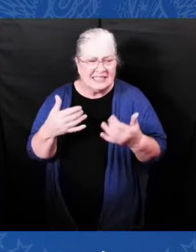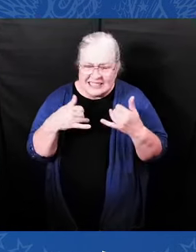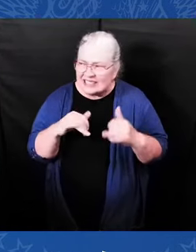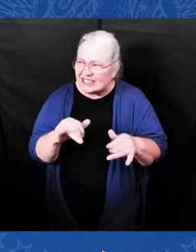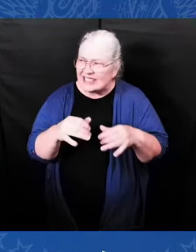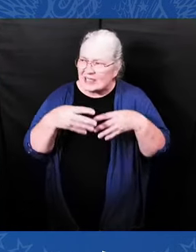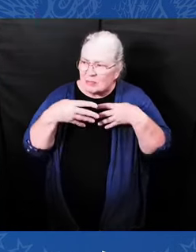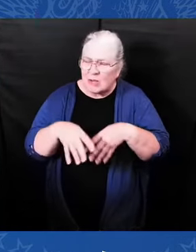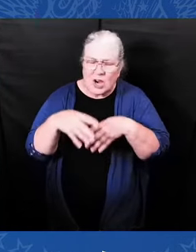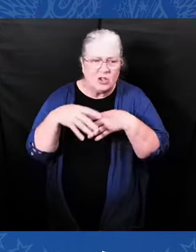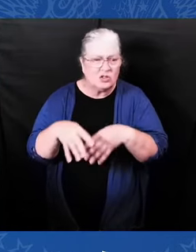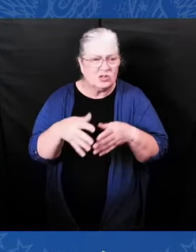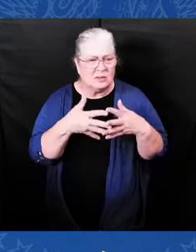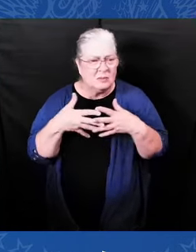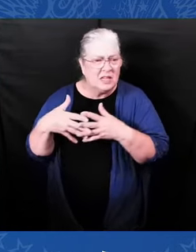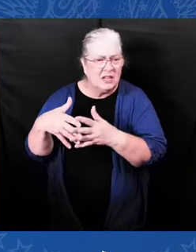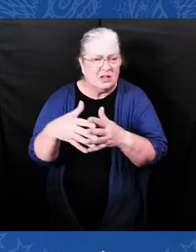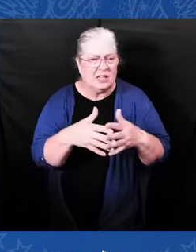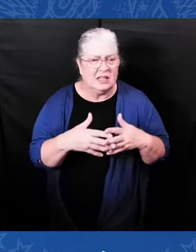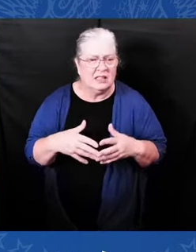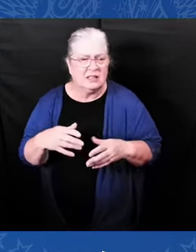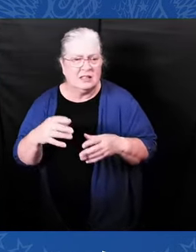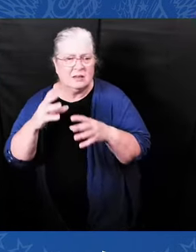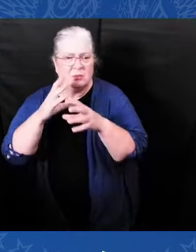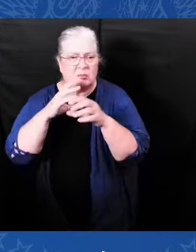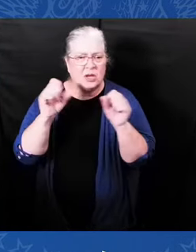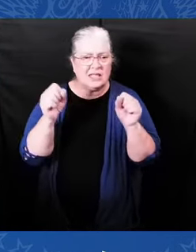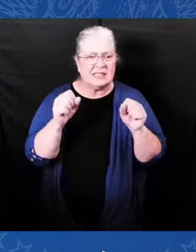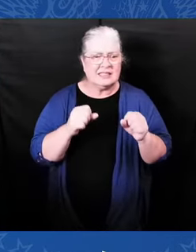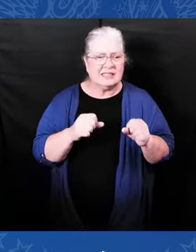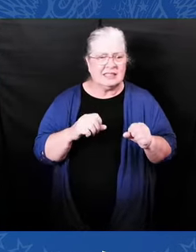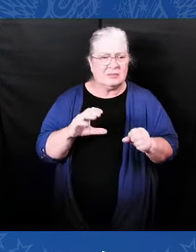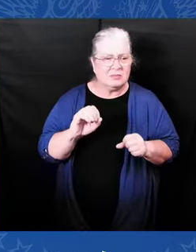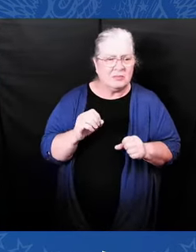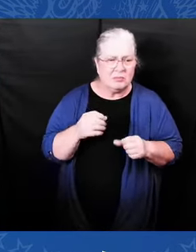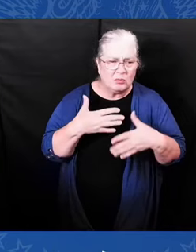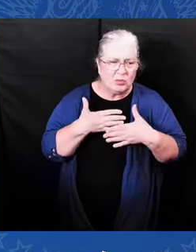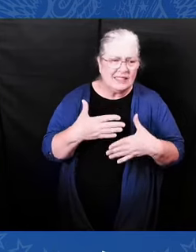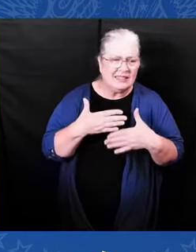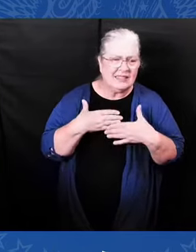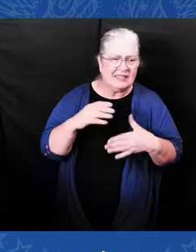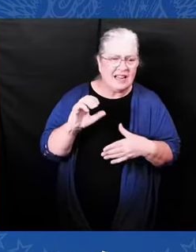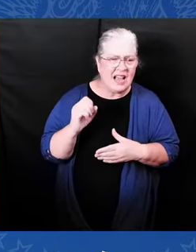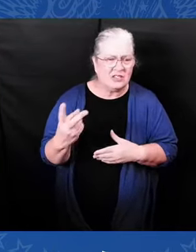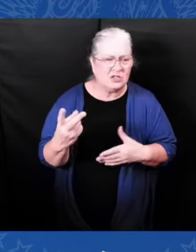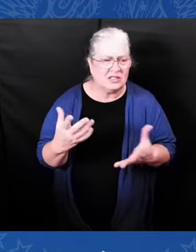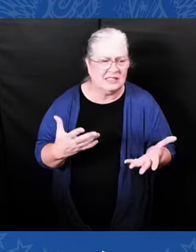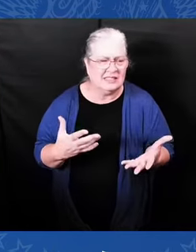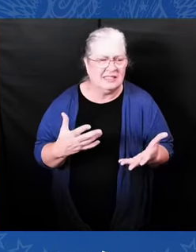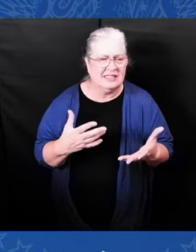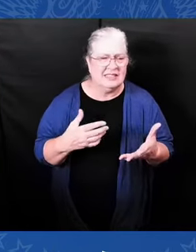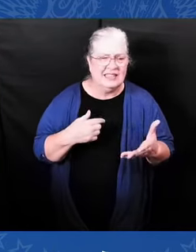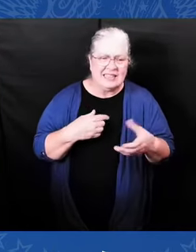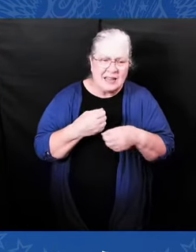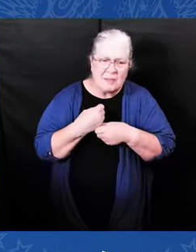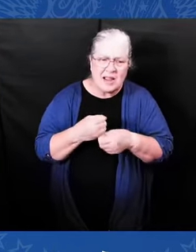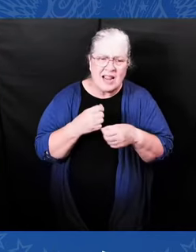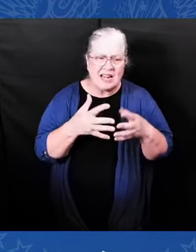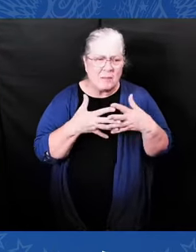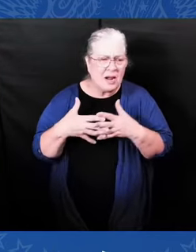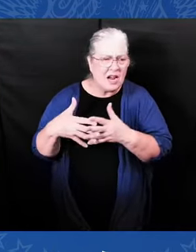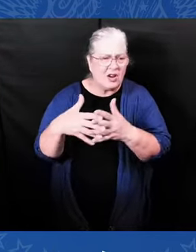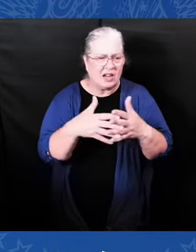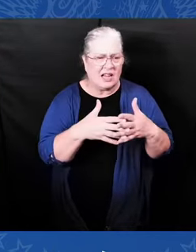was at risk. So I chose to run because silence is complicity, and I would not be silent. I thank the people here